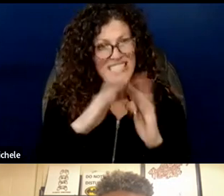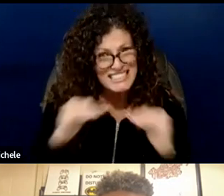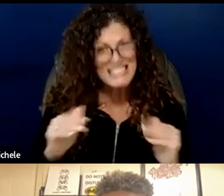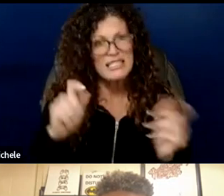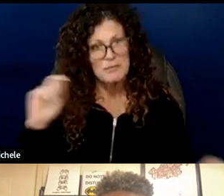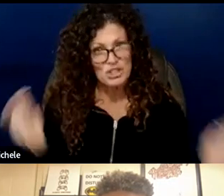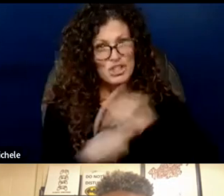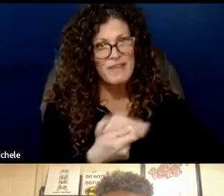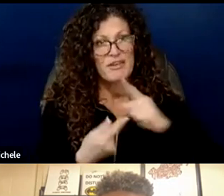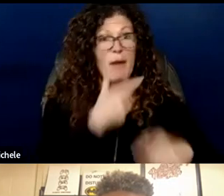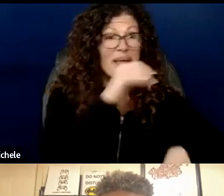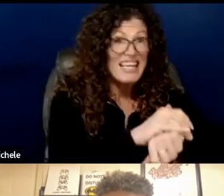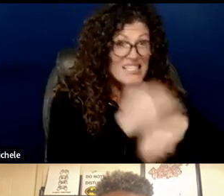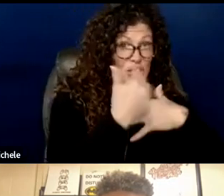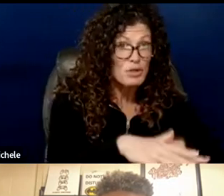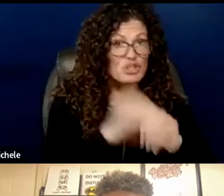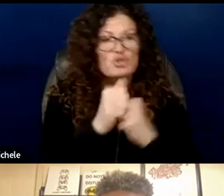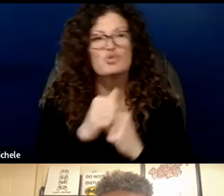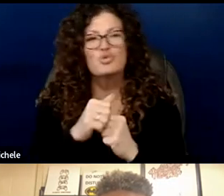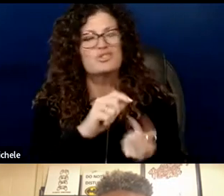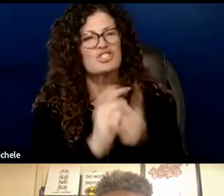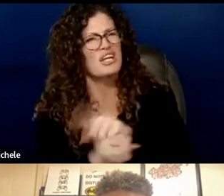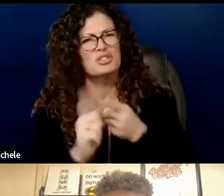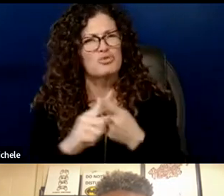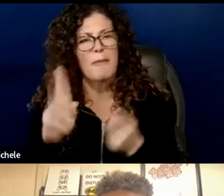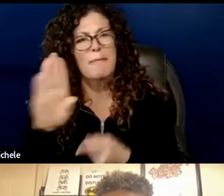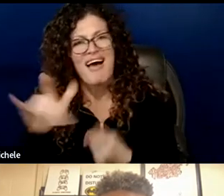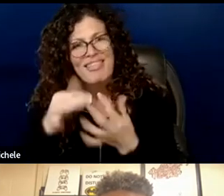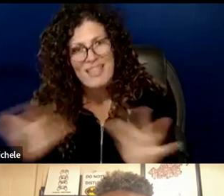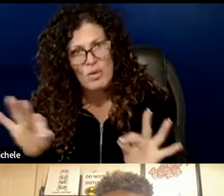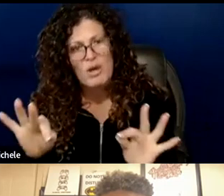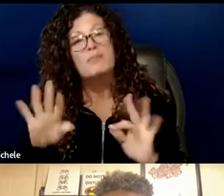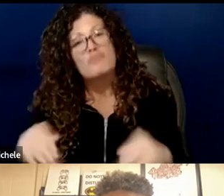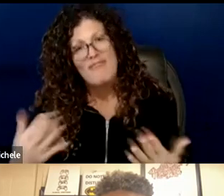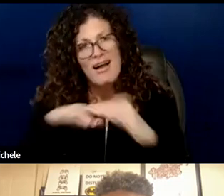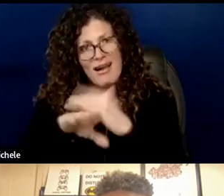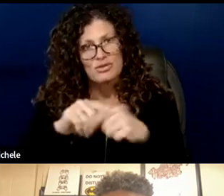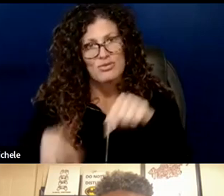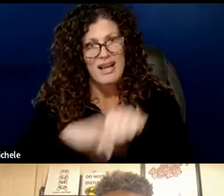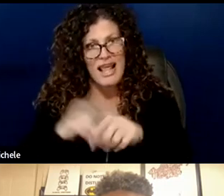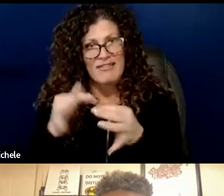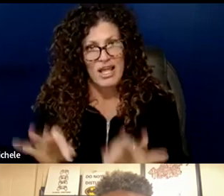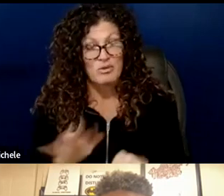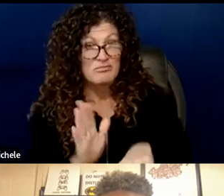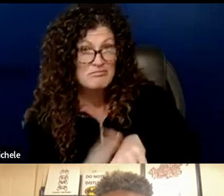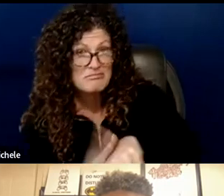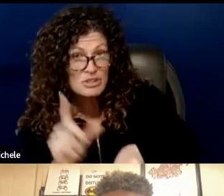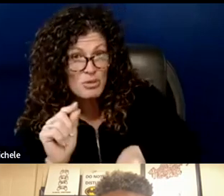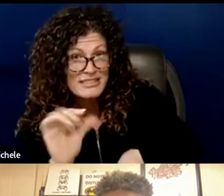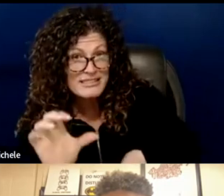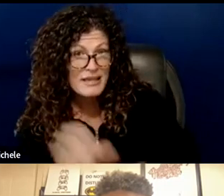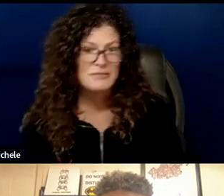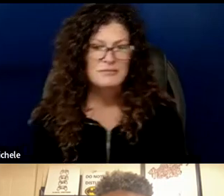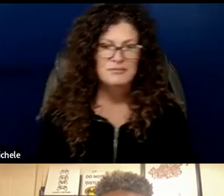from english immersion to bilingual education providing access to native language 20 seconds simply adding multilingual learn